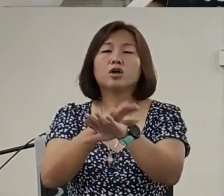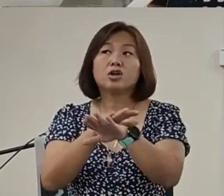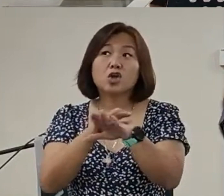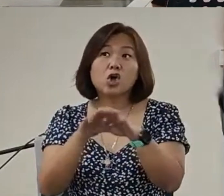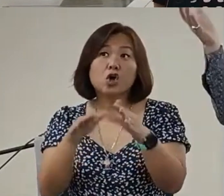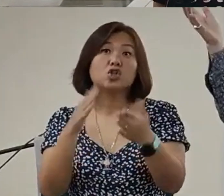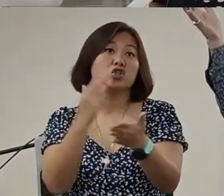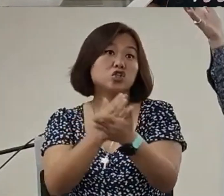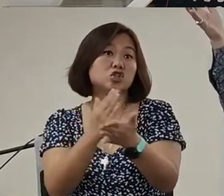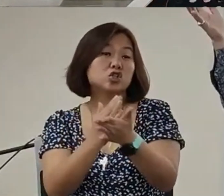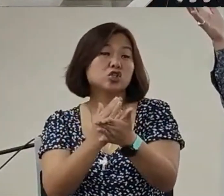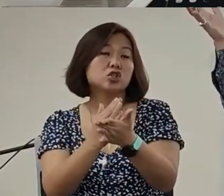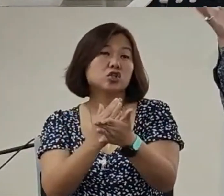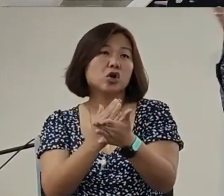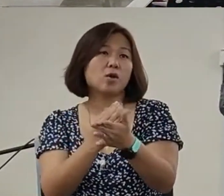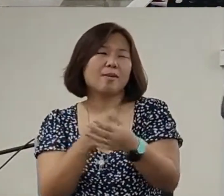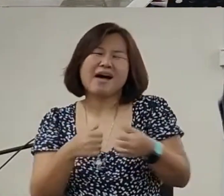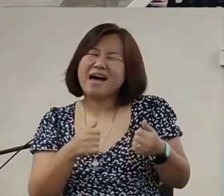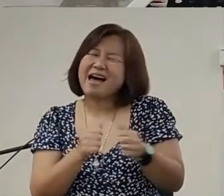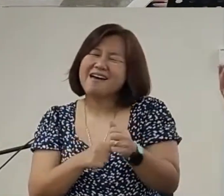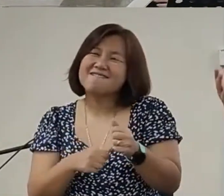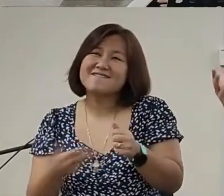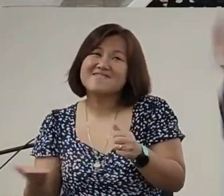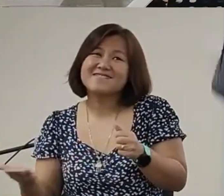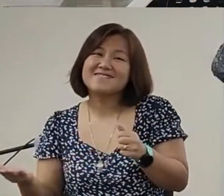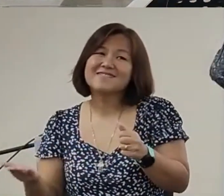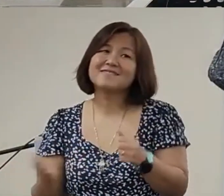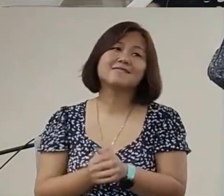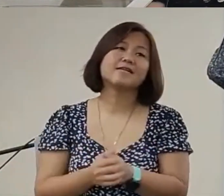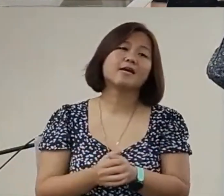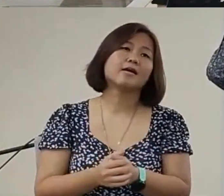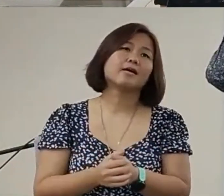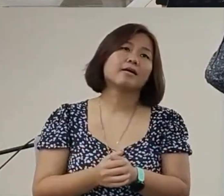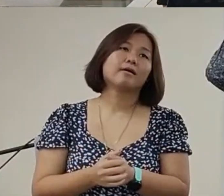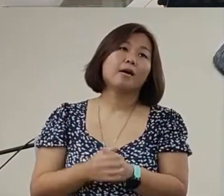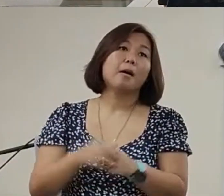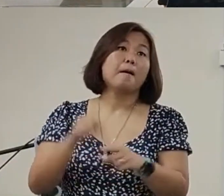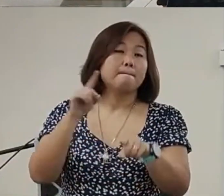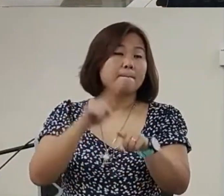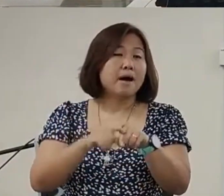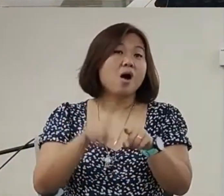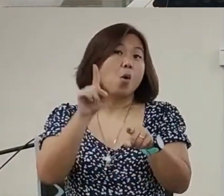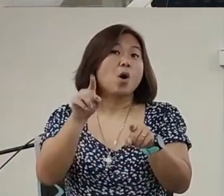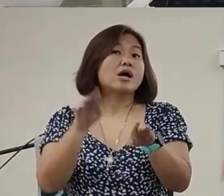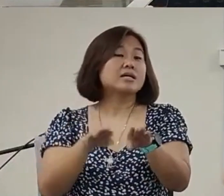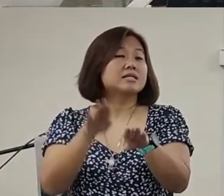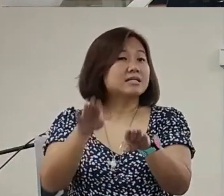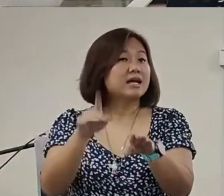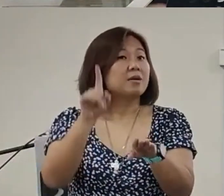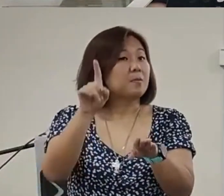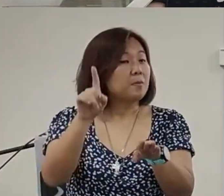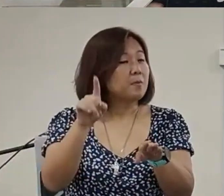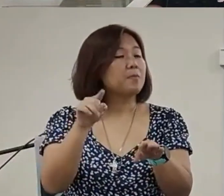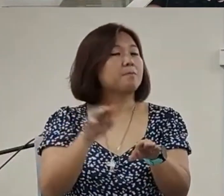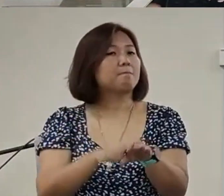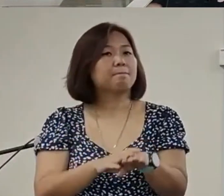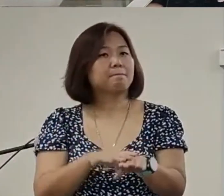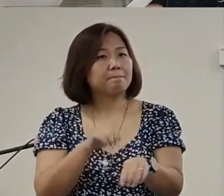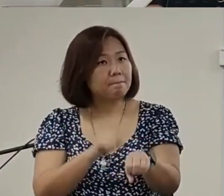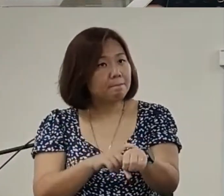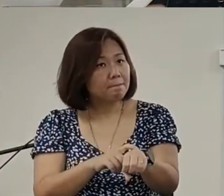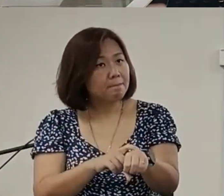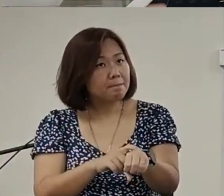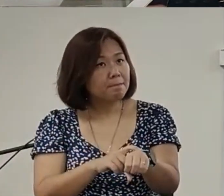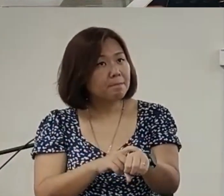listening to what the world has to say I mean I'm kind of like that praise the Lord you know when I got born again when I got born again in the